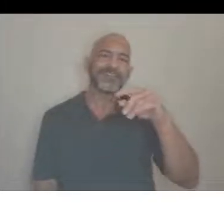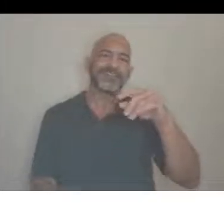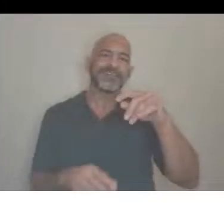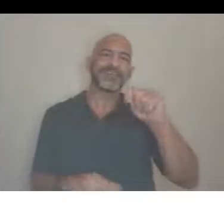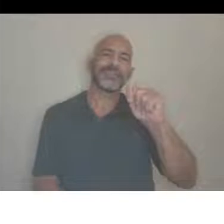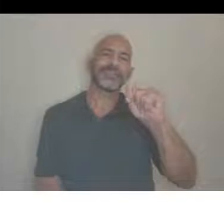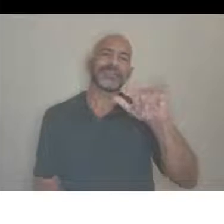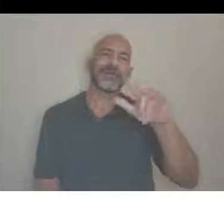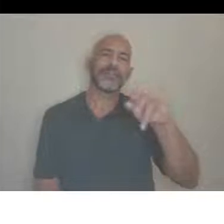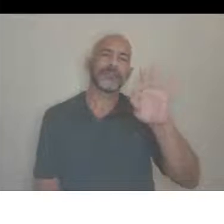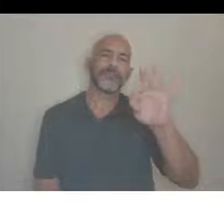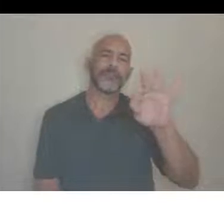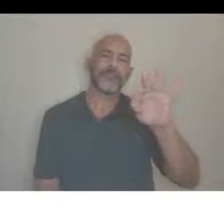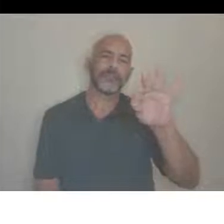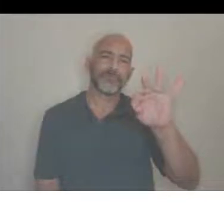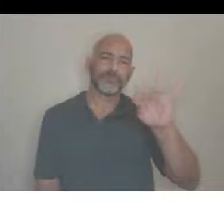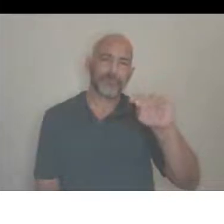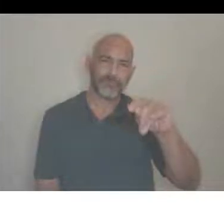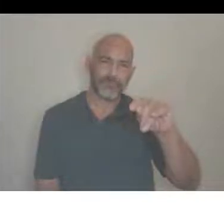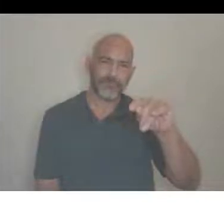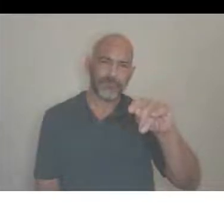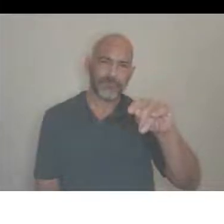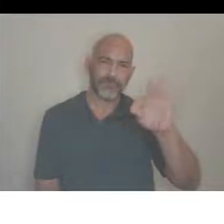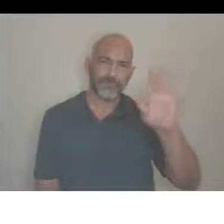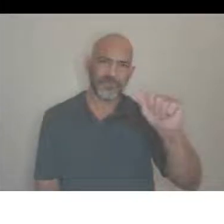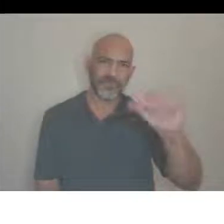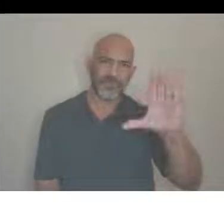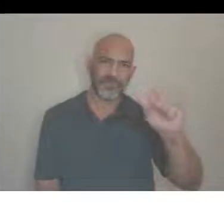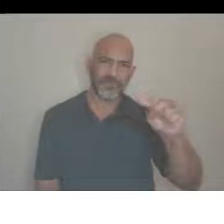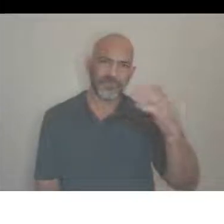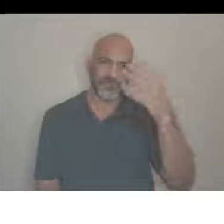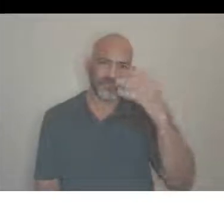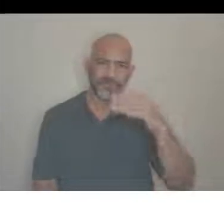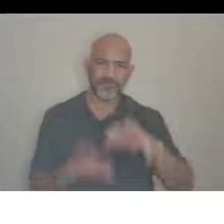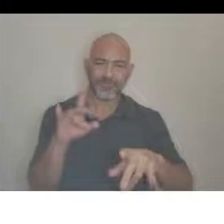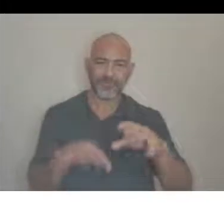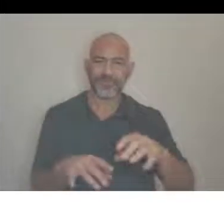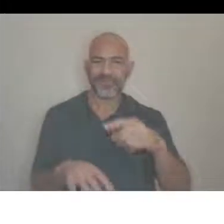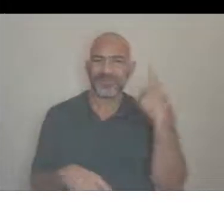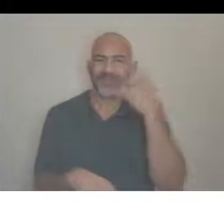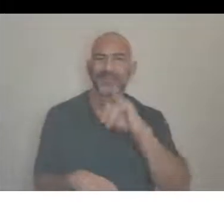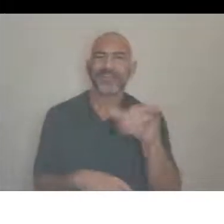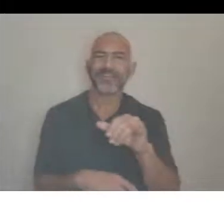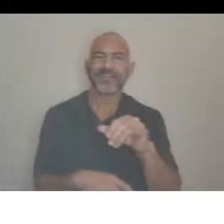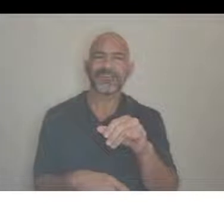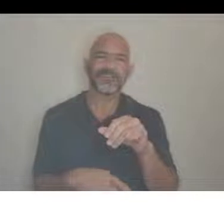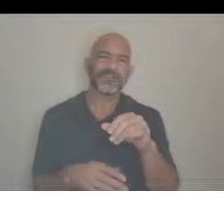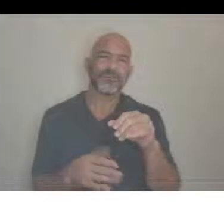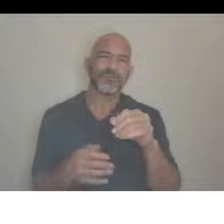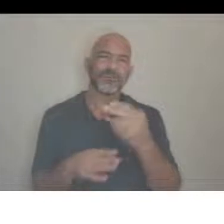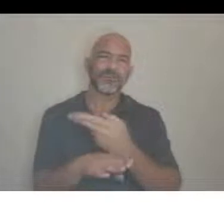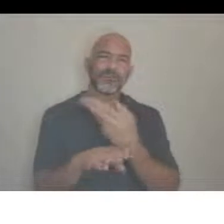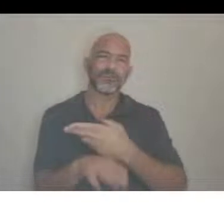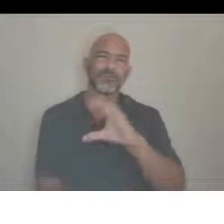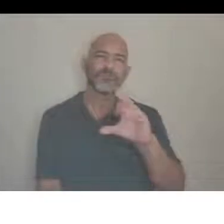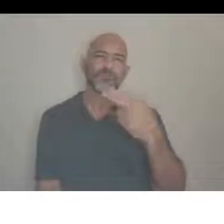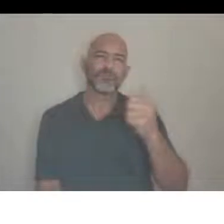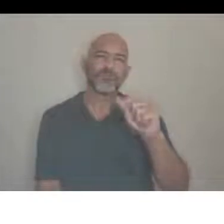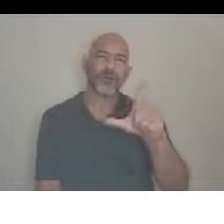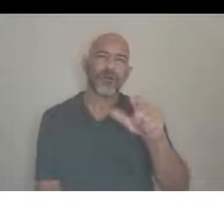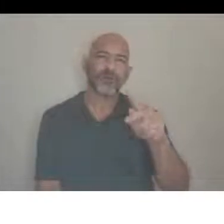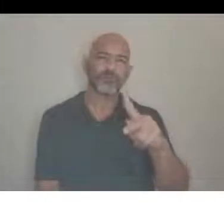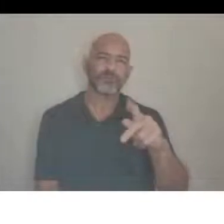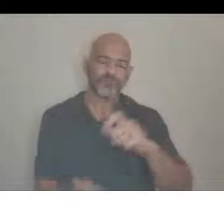or earthy. But the problem with that is those aren't always